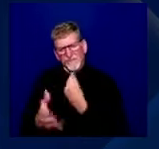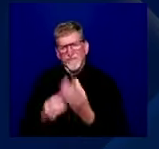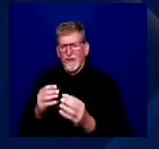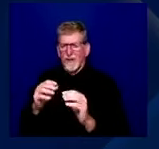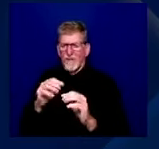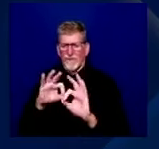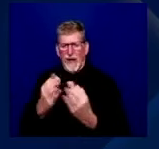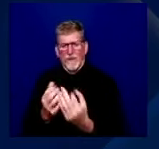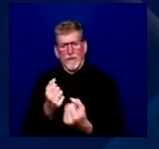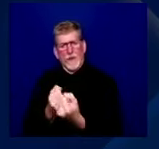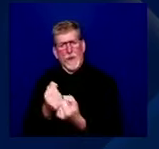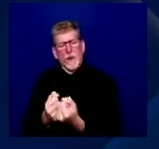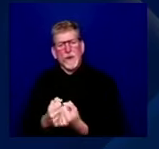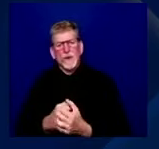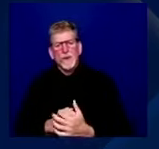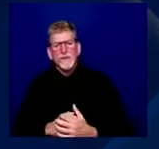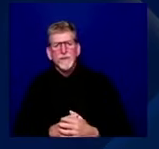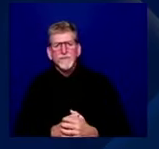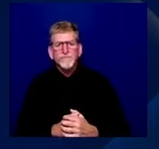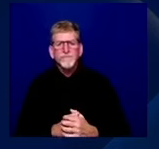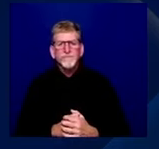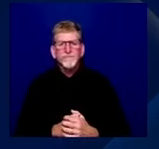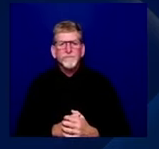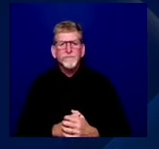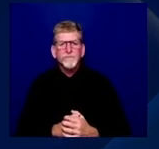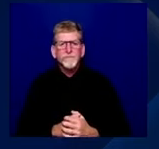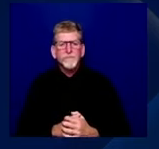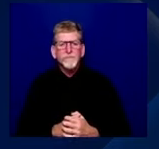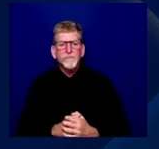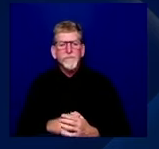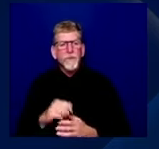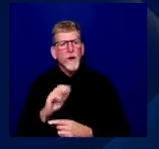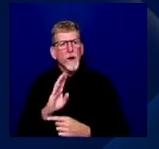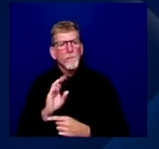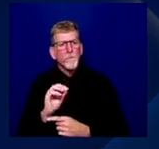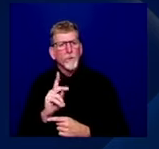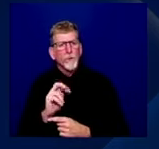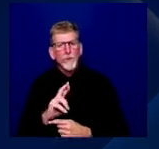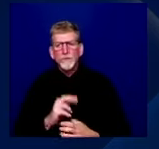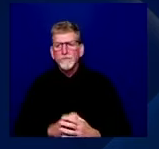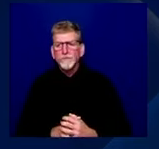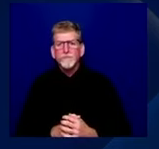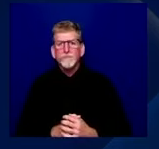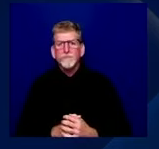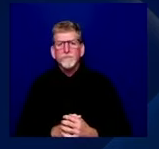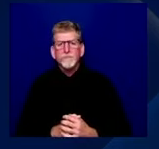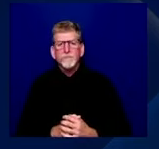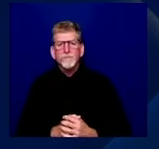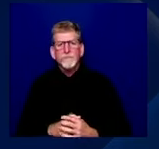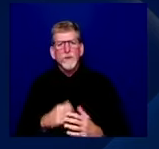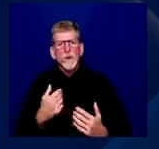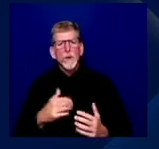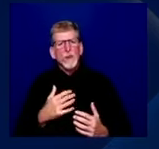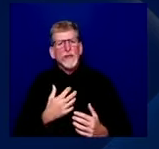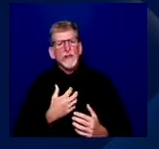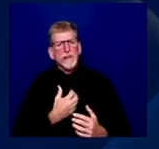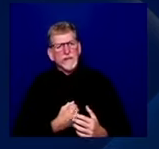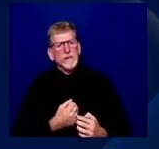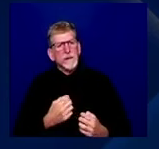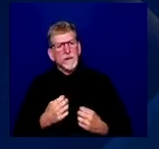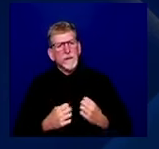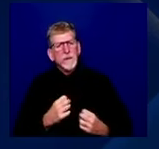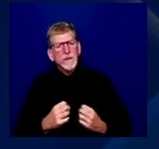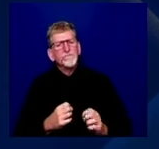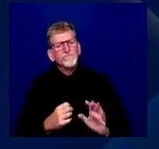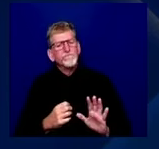I tell you, it's just hard not to get emotional when you're talking about that because I'm immediately thinking about the role my mom played.